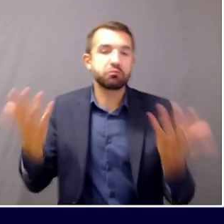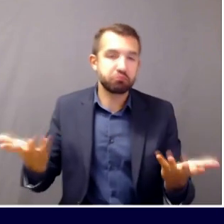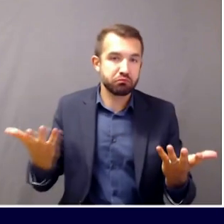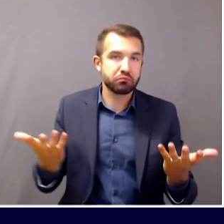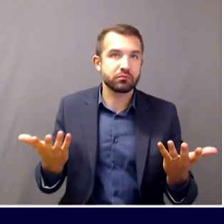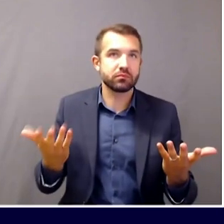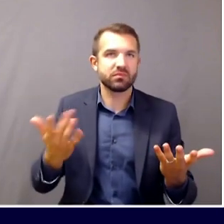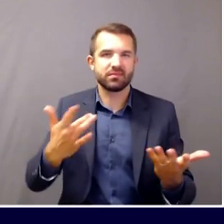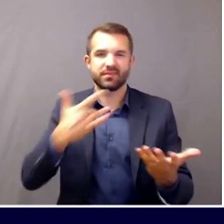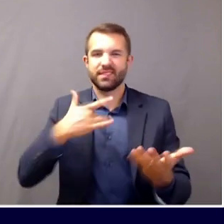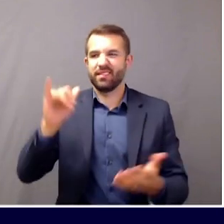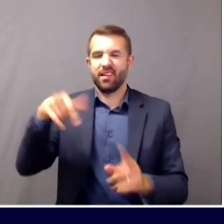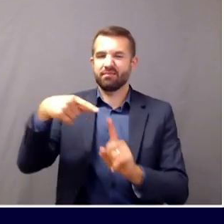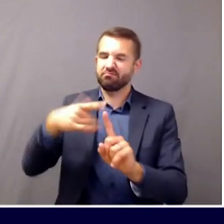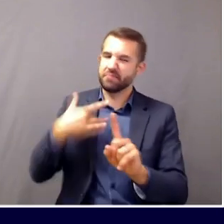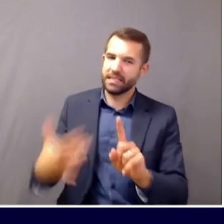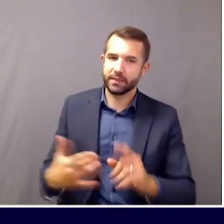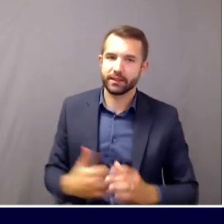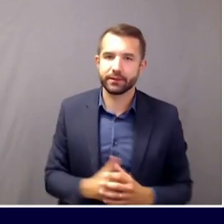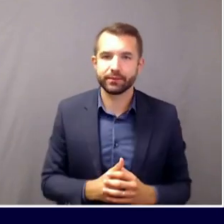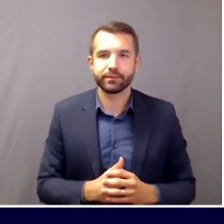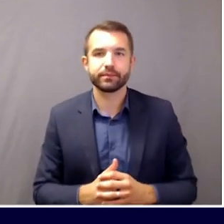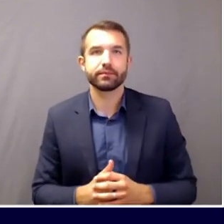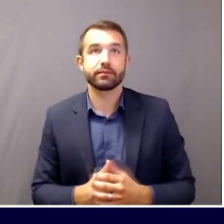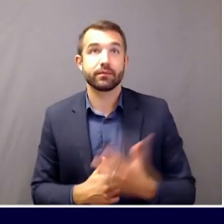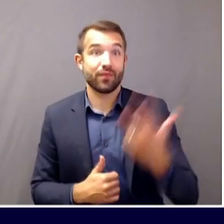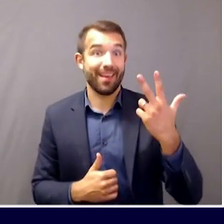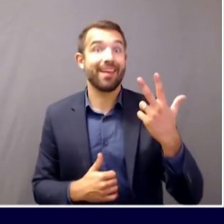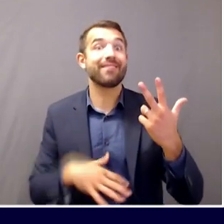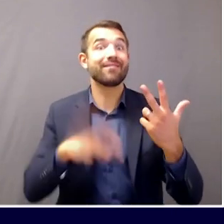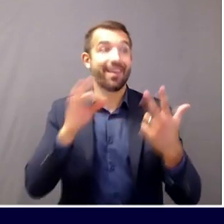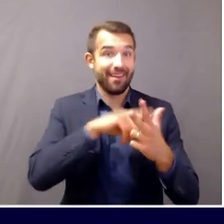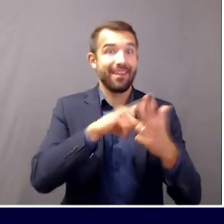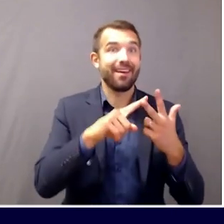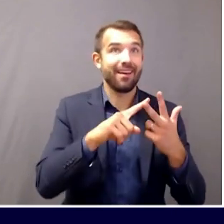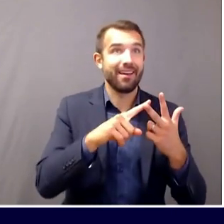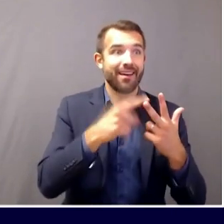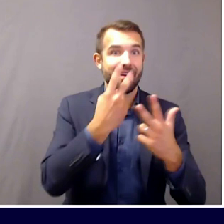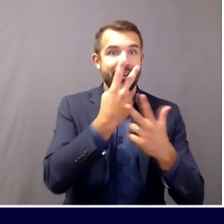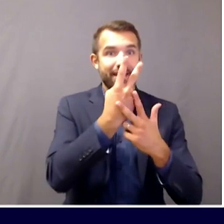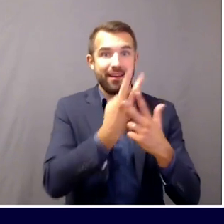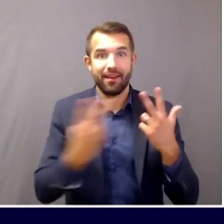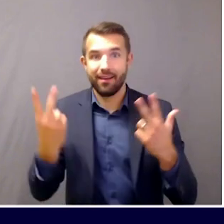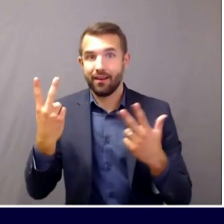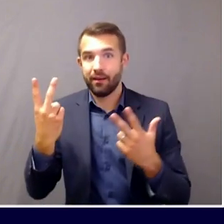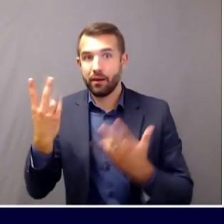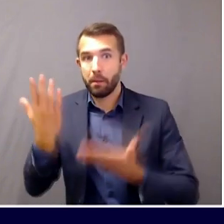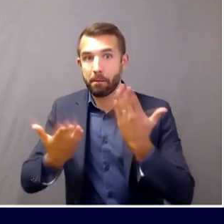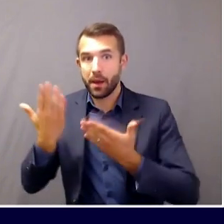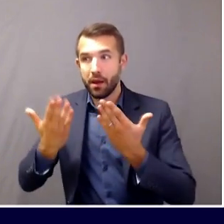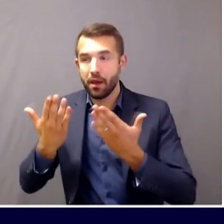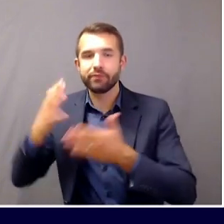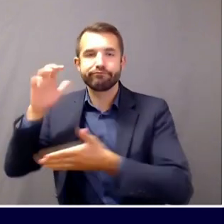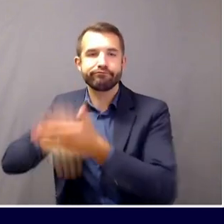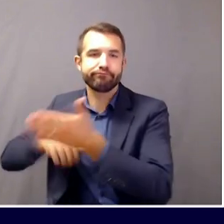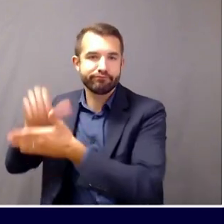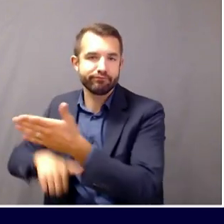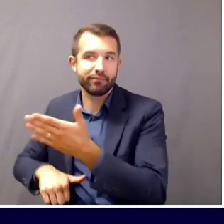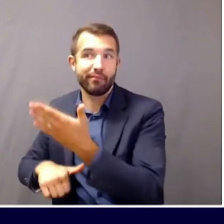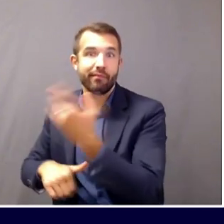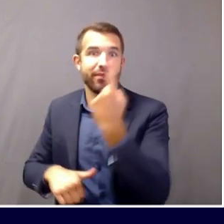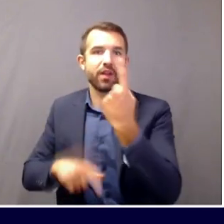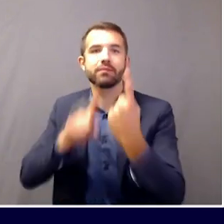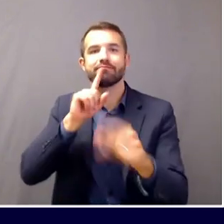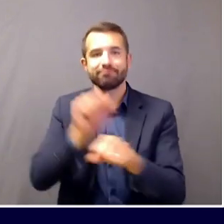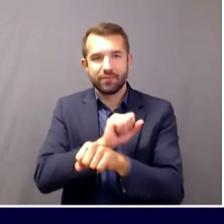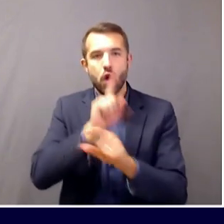a decrease of two probables gets us our net growth of one case. And I would like to add, going